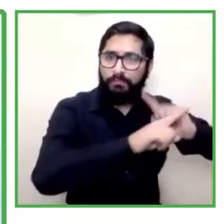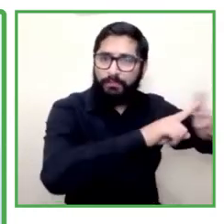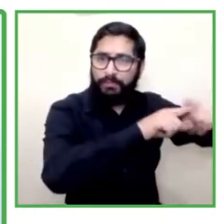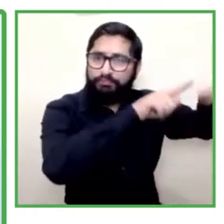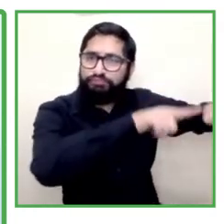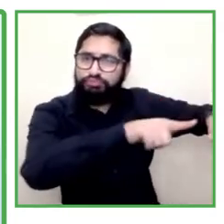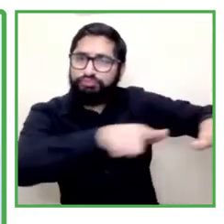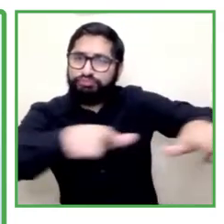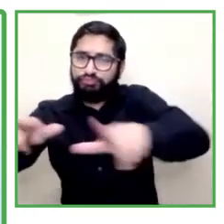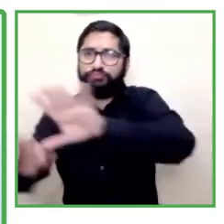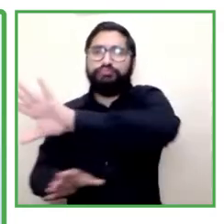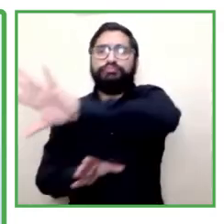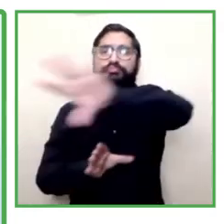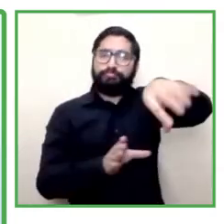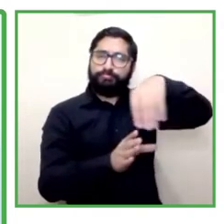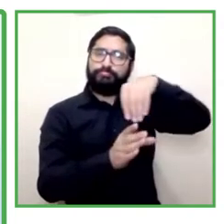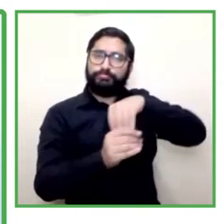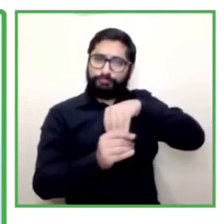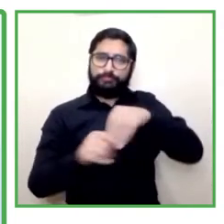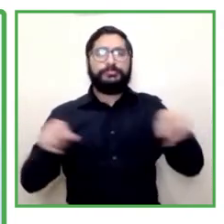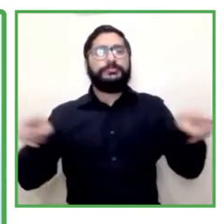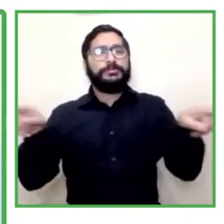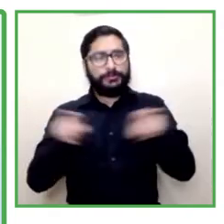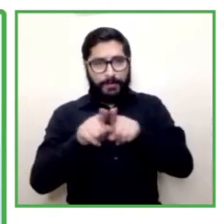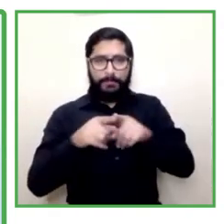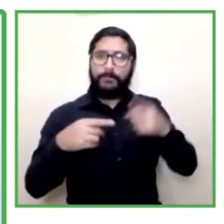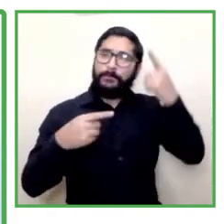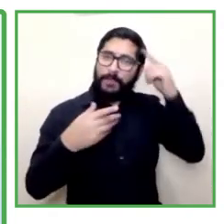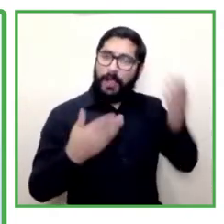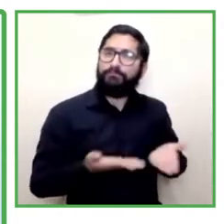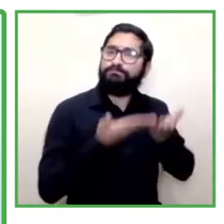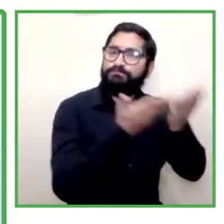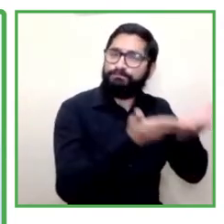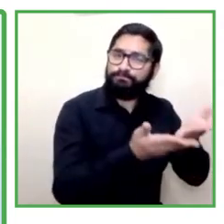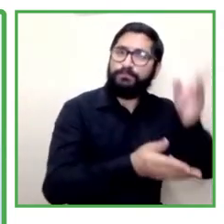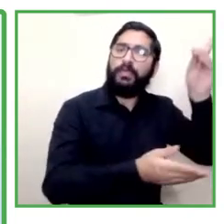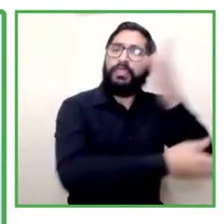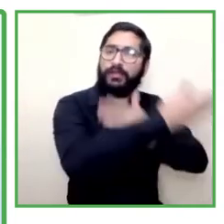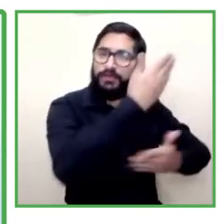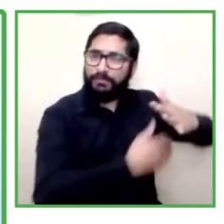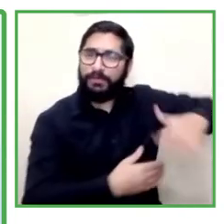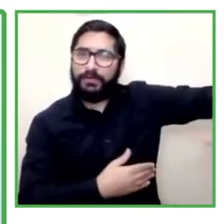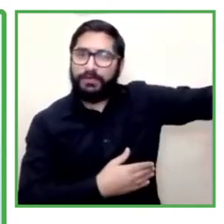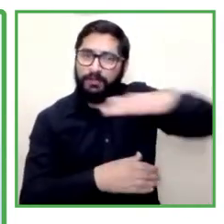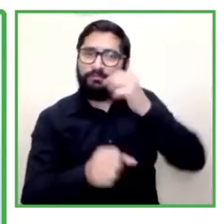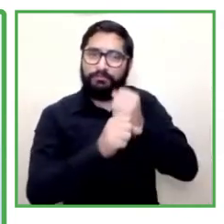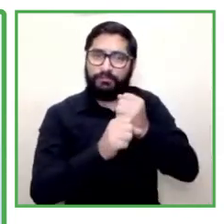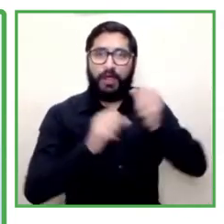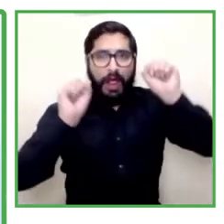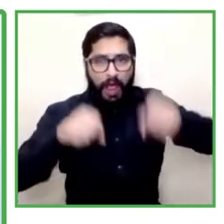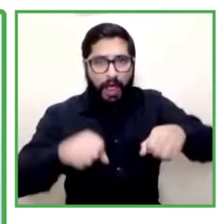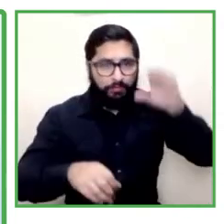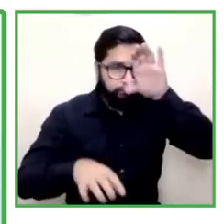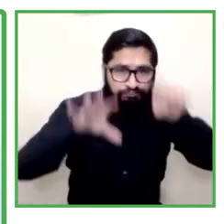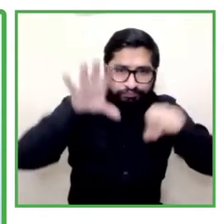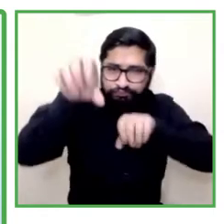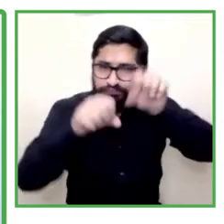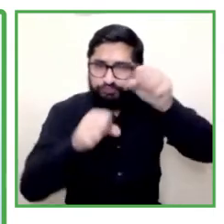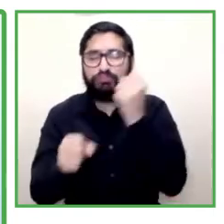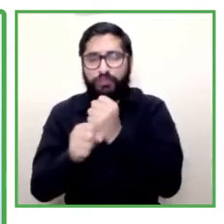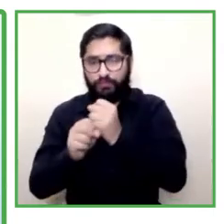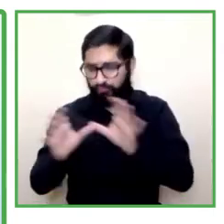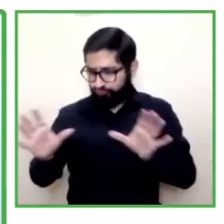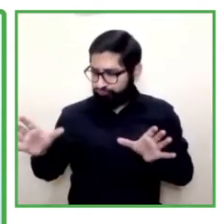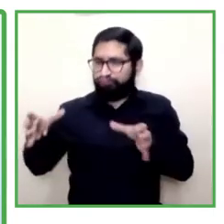with all of the difficulties having online courses for people with disabilities we've found small communities that have gathered